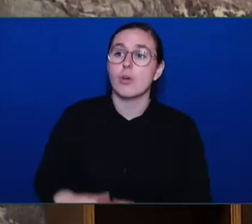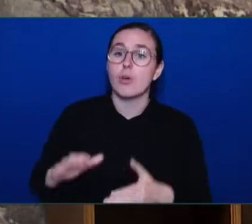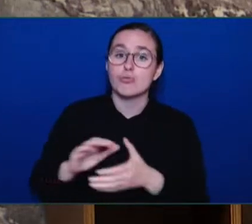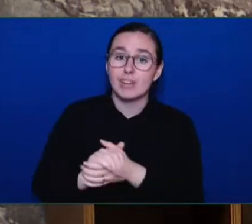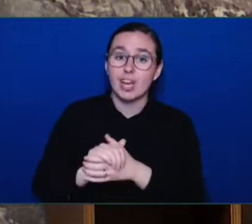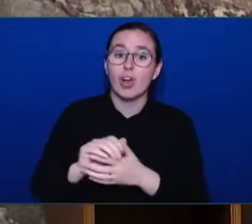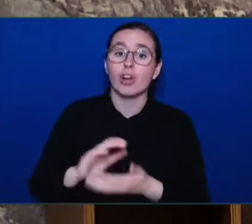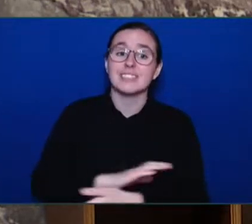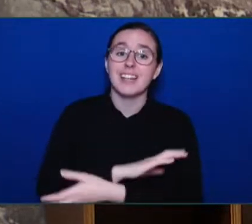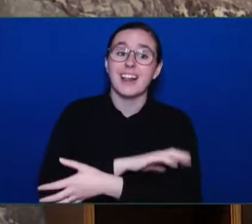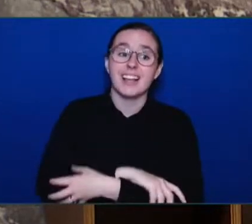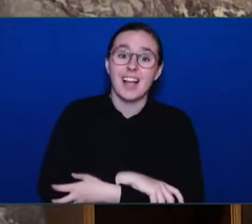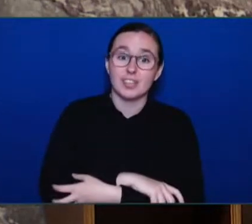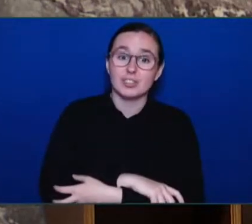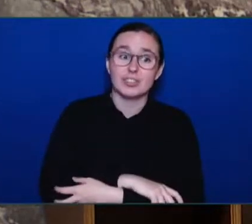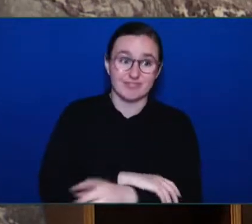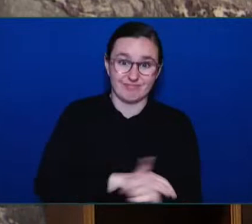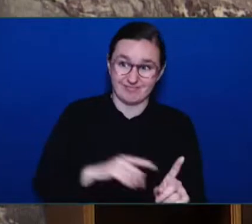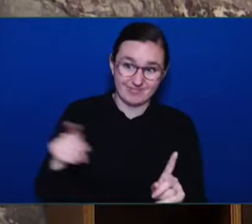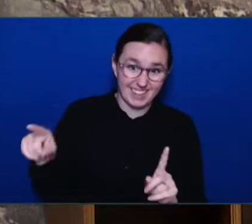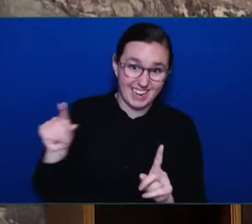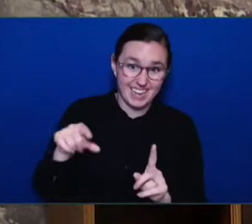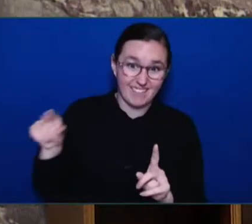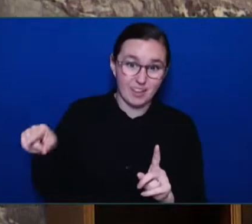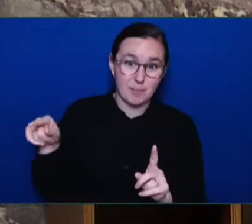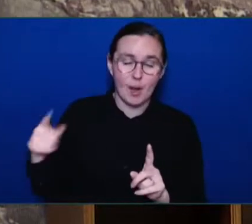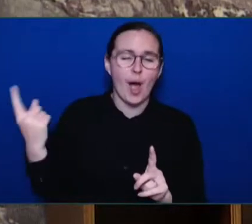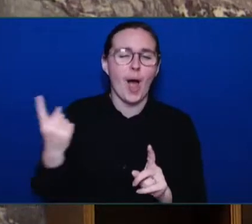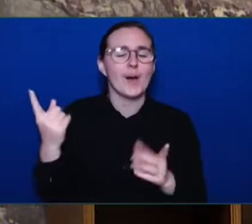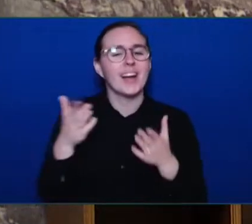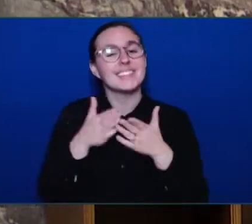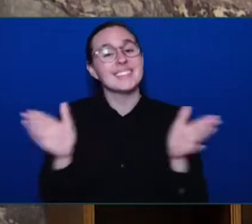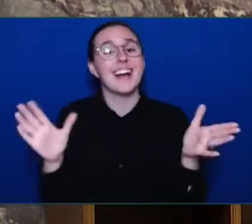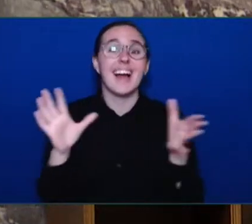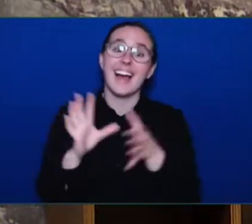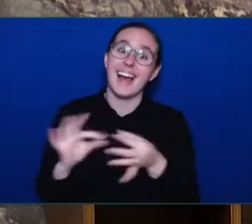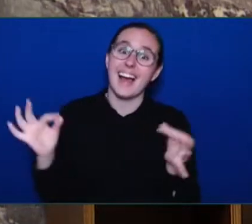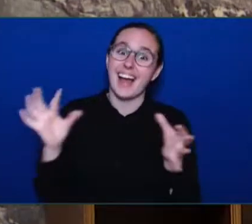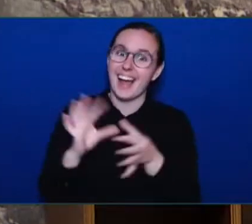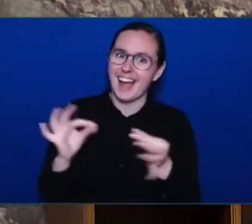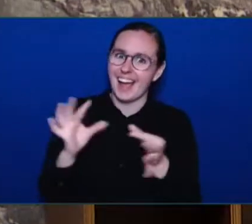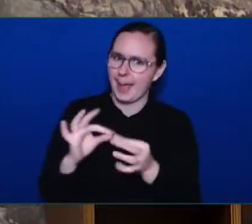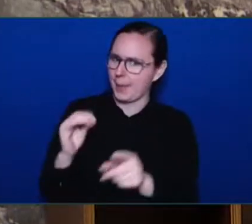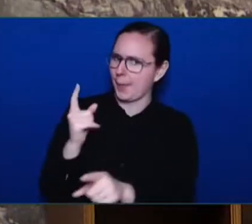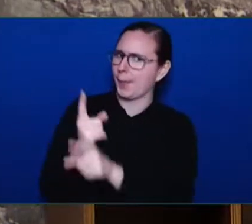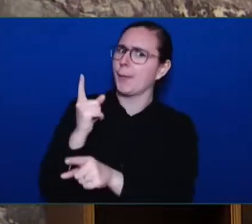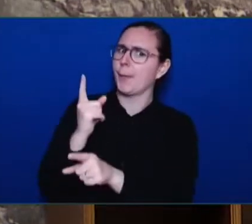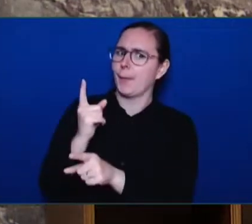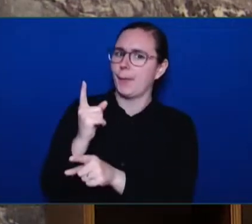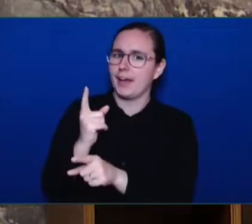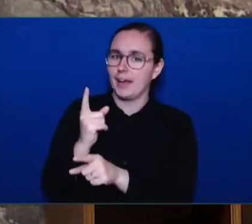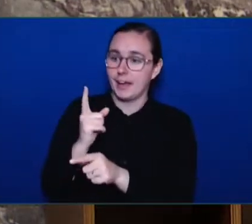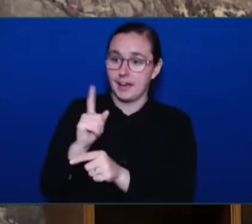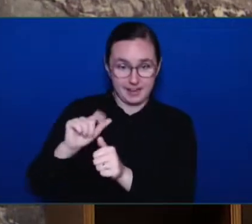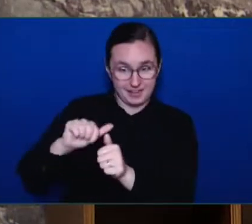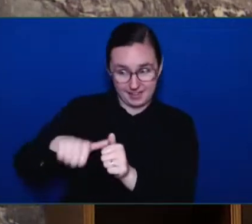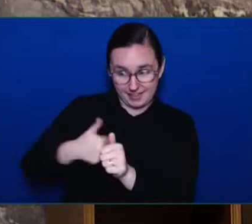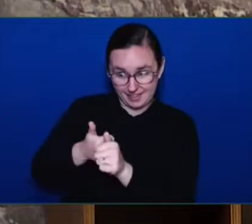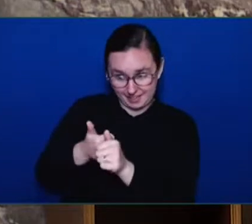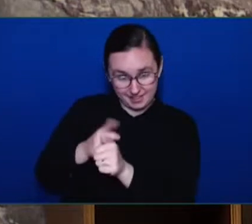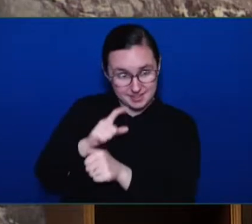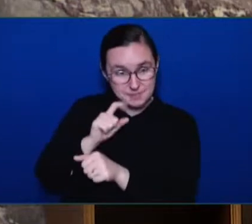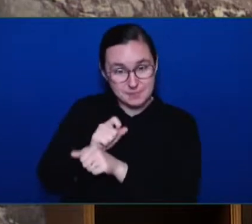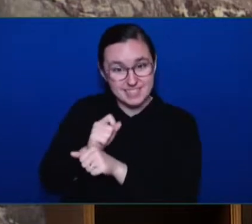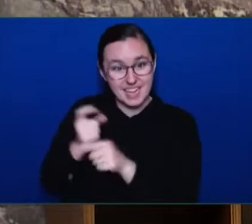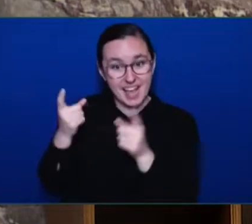what to say publicly. But then what happens behind closed doors is certainly not a demonstration of what reconciliation is all